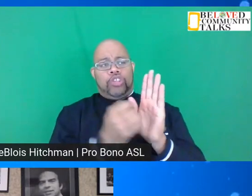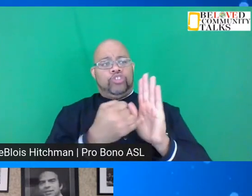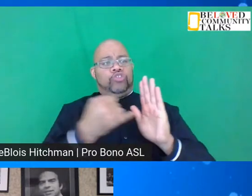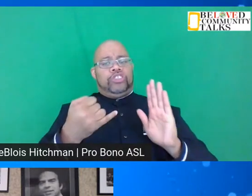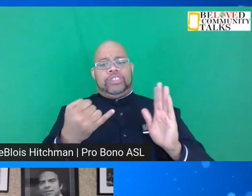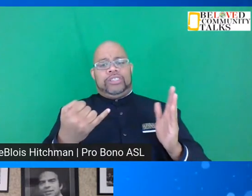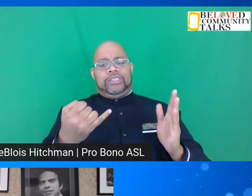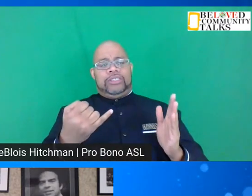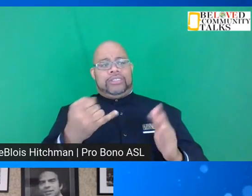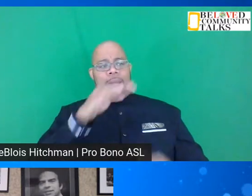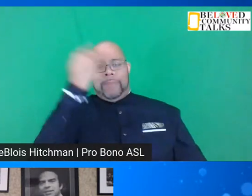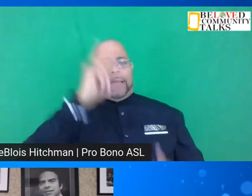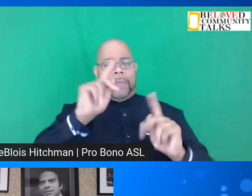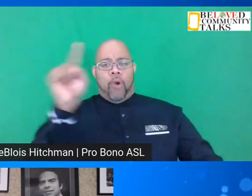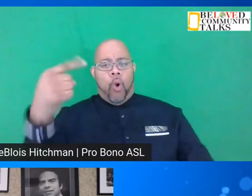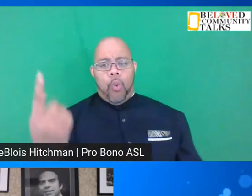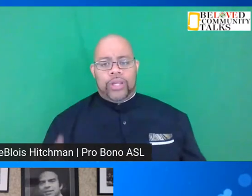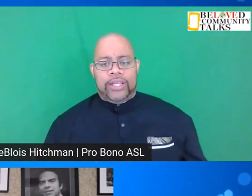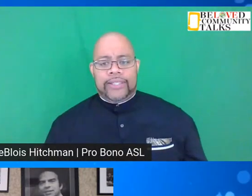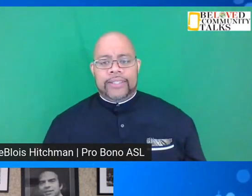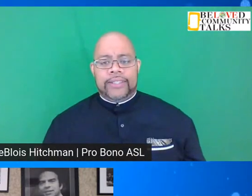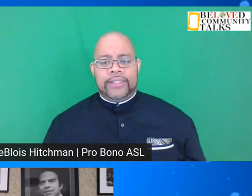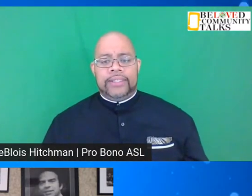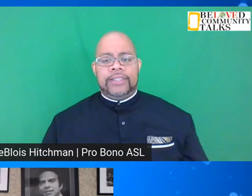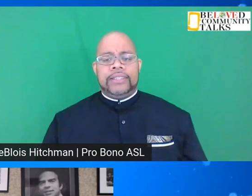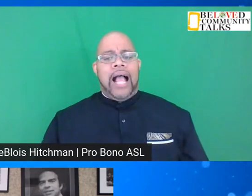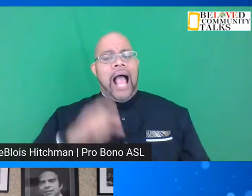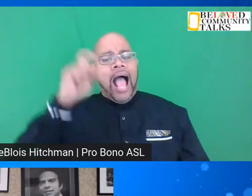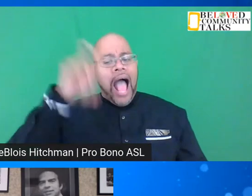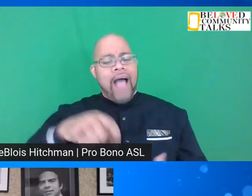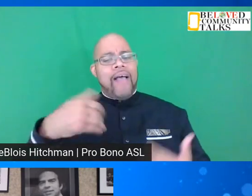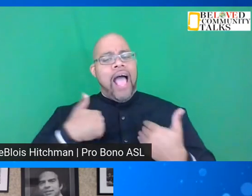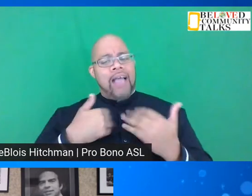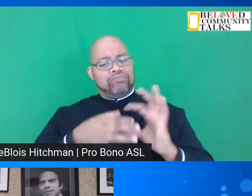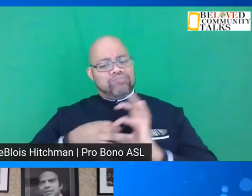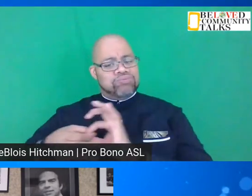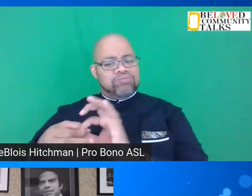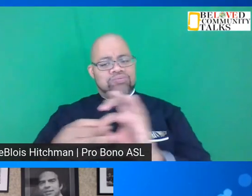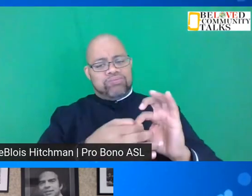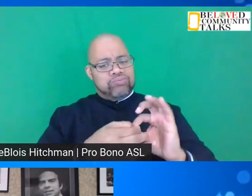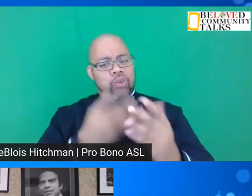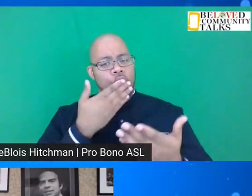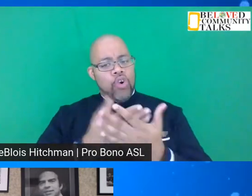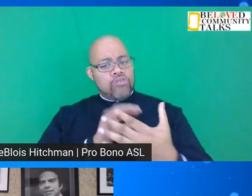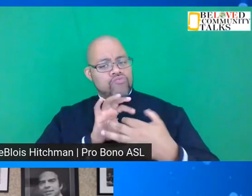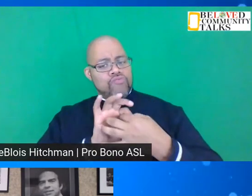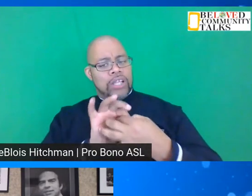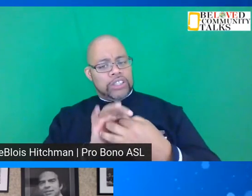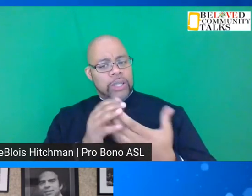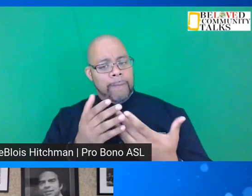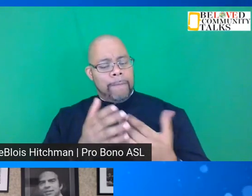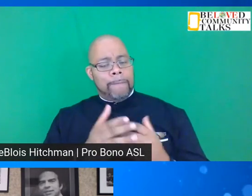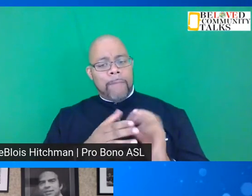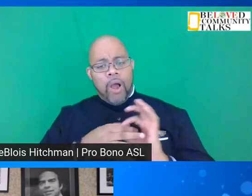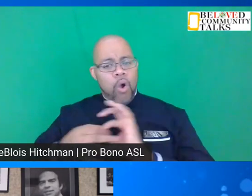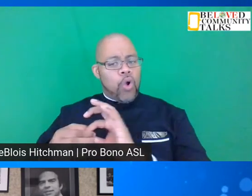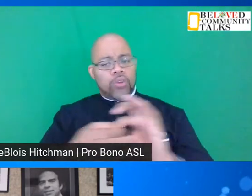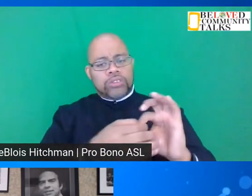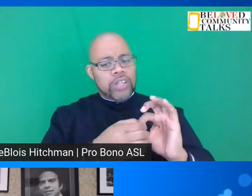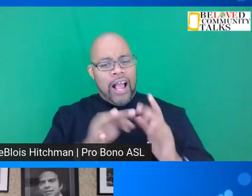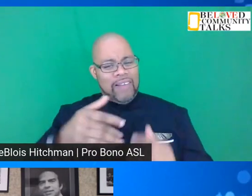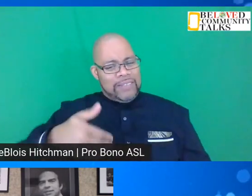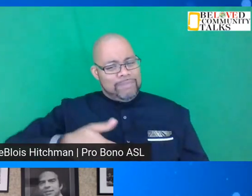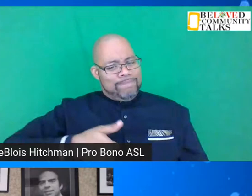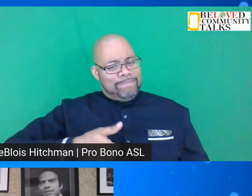by black people. It's got to be a coalition of goodwill or a coalition of conscience